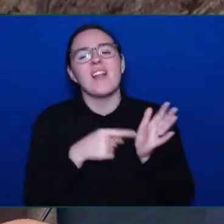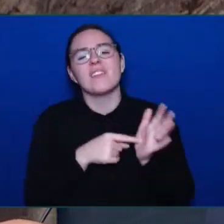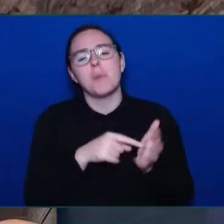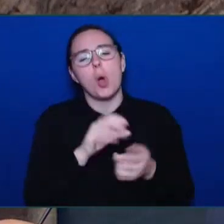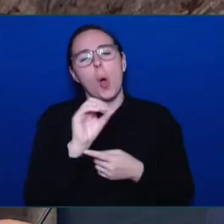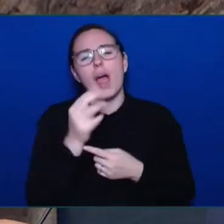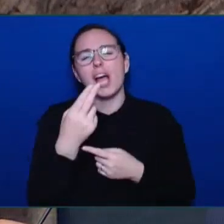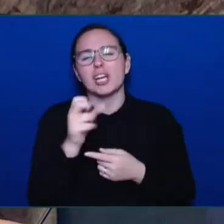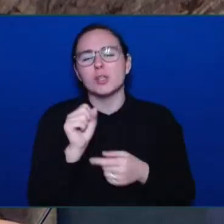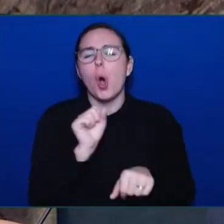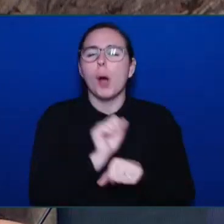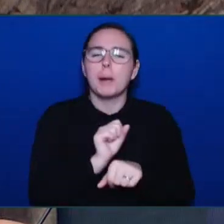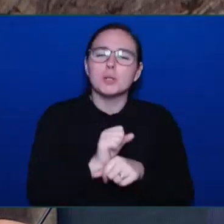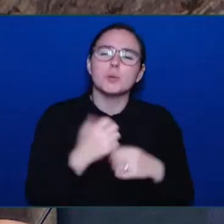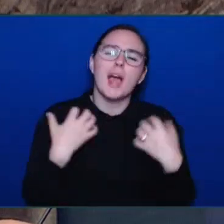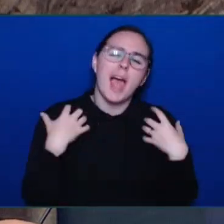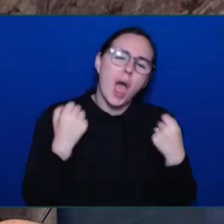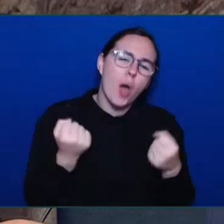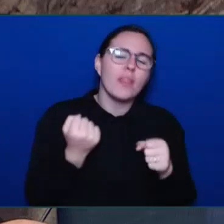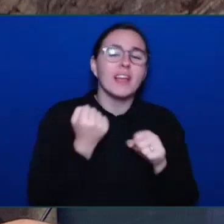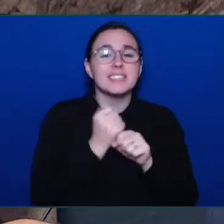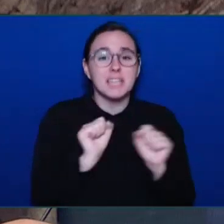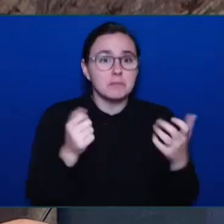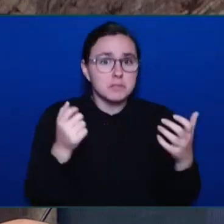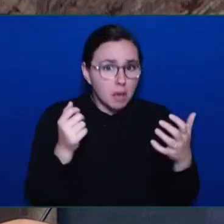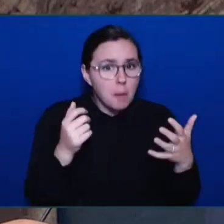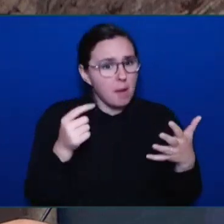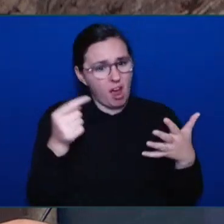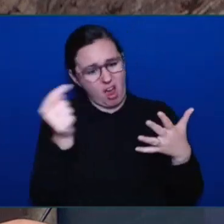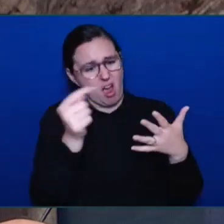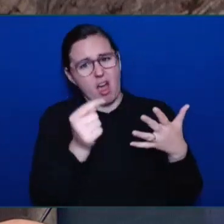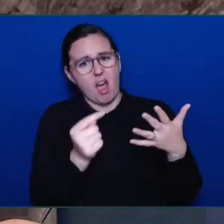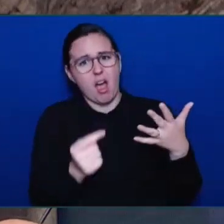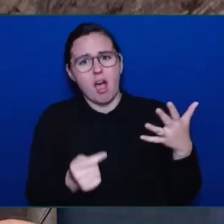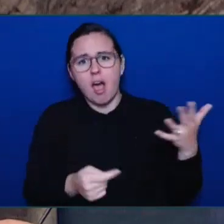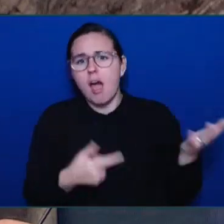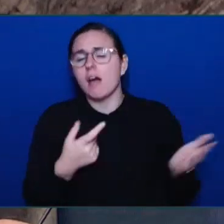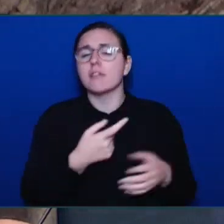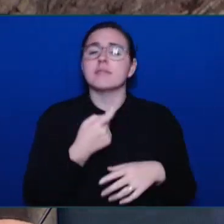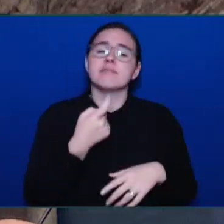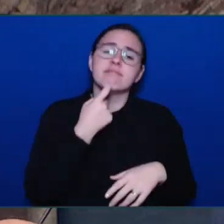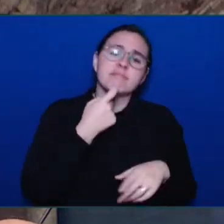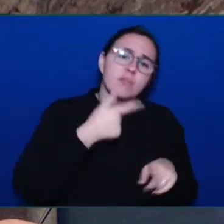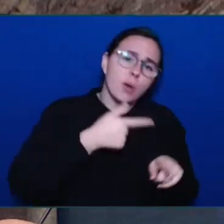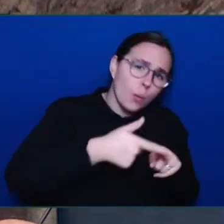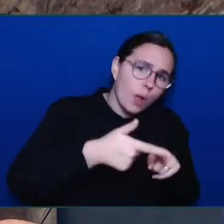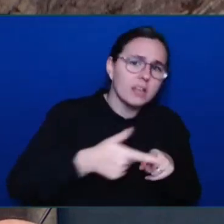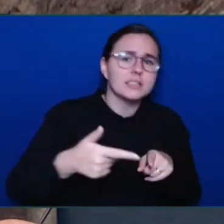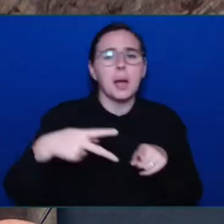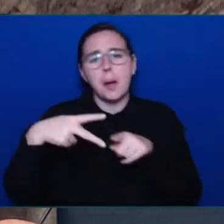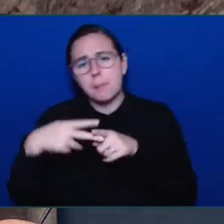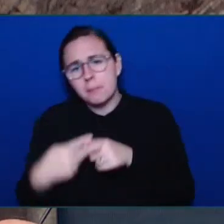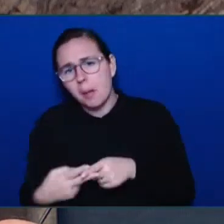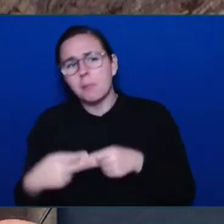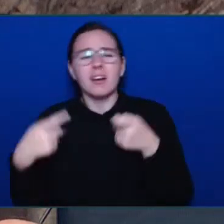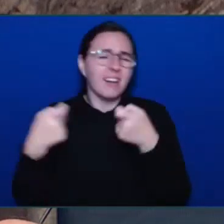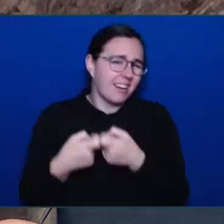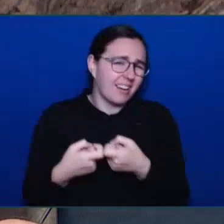plumbing, welding, sheet metal, heavy-duty equipment operations in the forest industry. Under the guidance of skilled tradespeople,